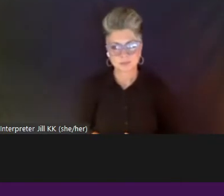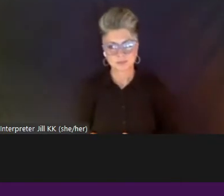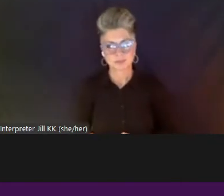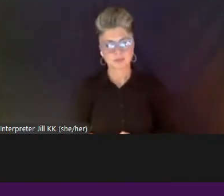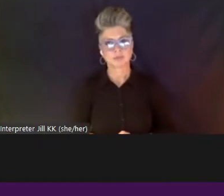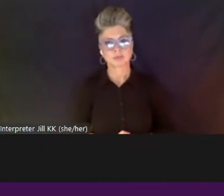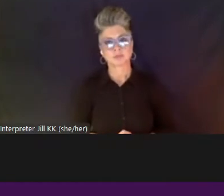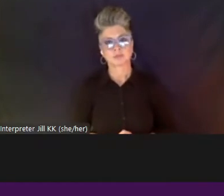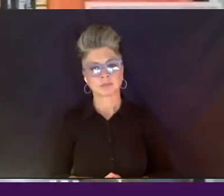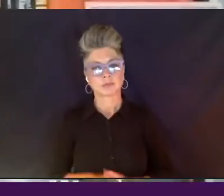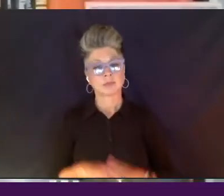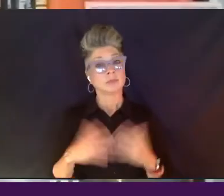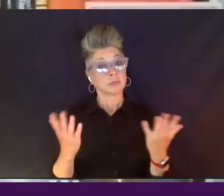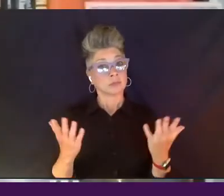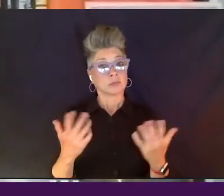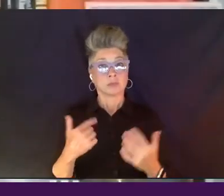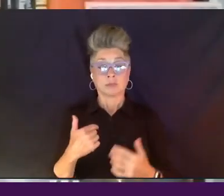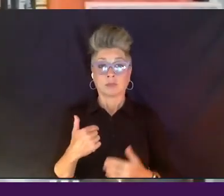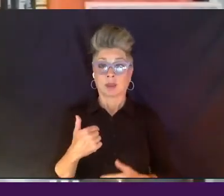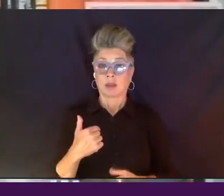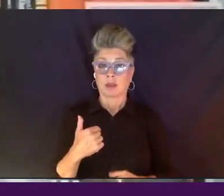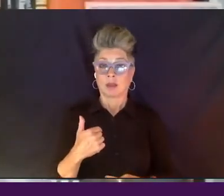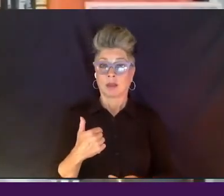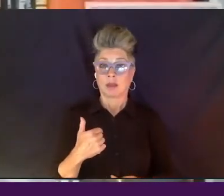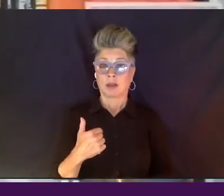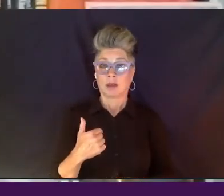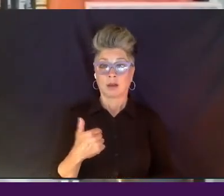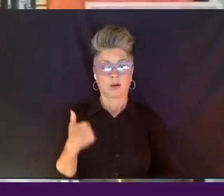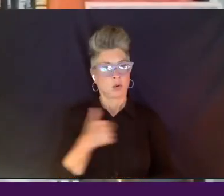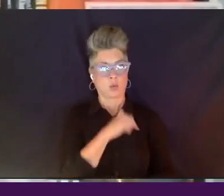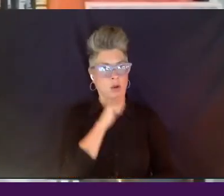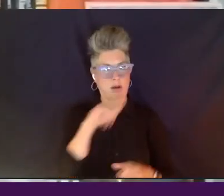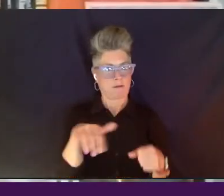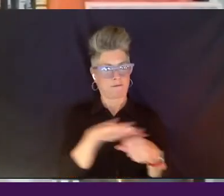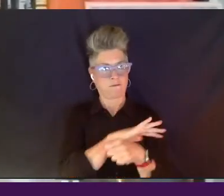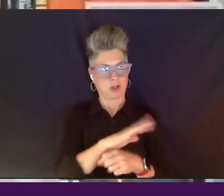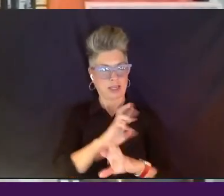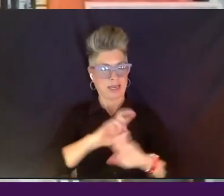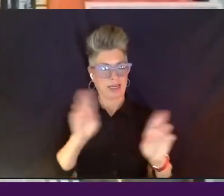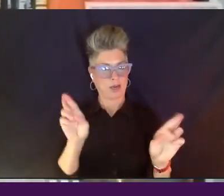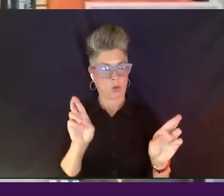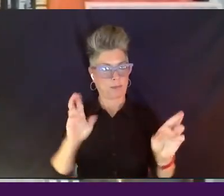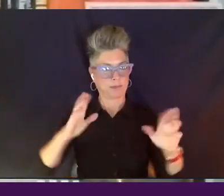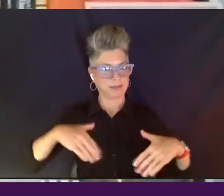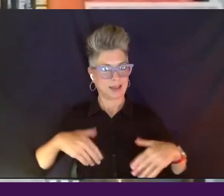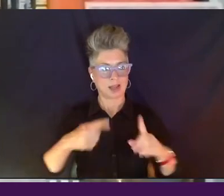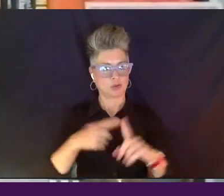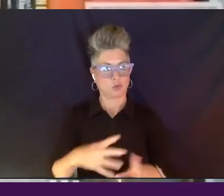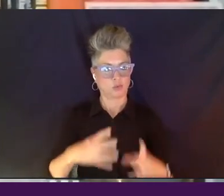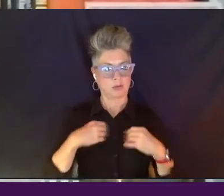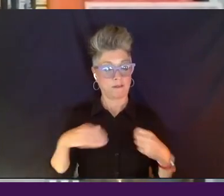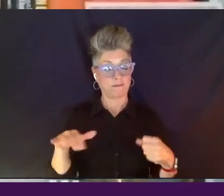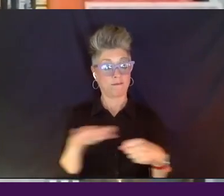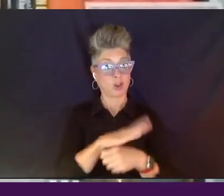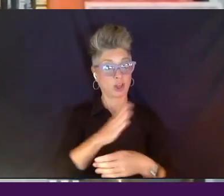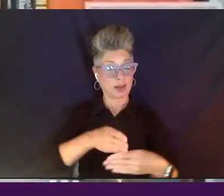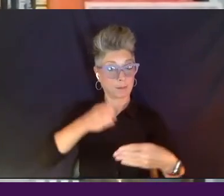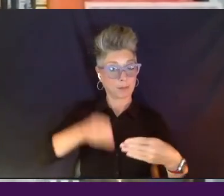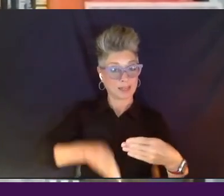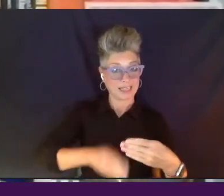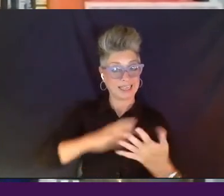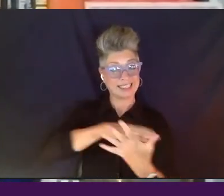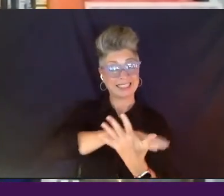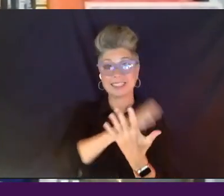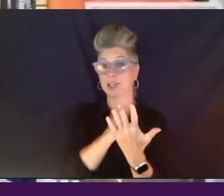I have to say, we're not fully equipped yet to take fully completed series.